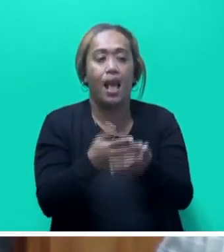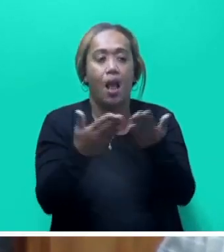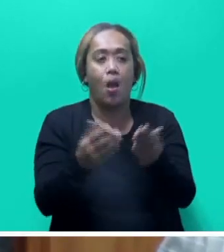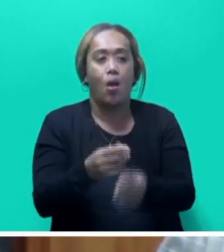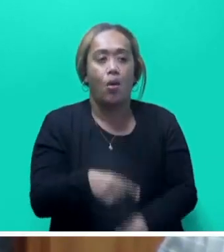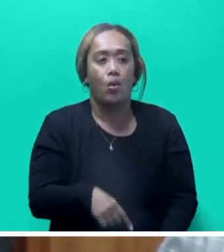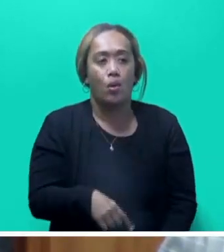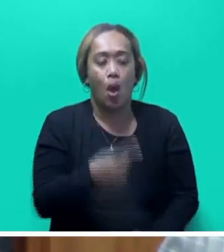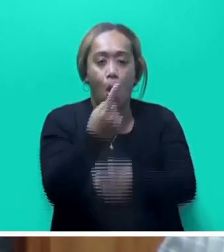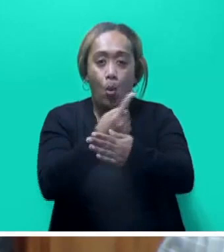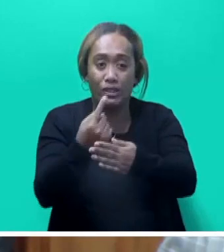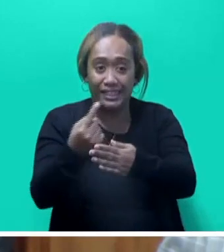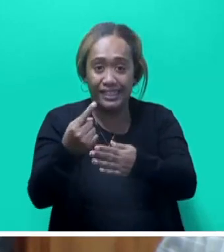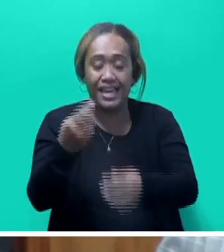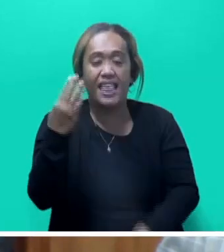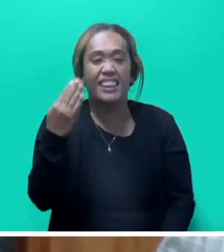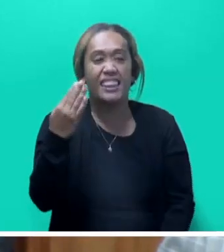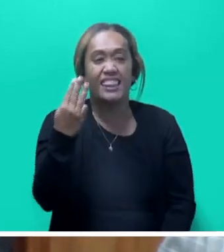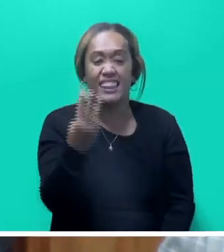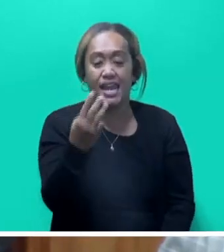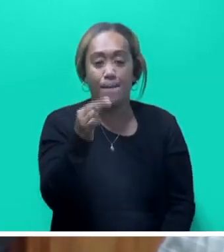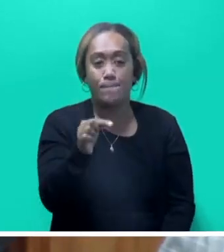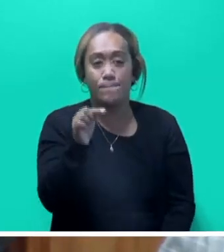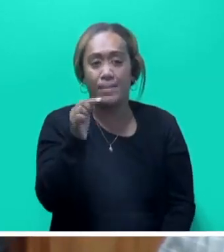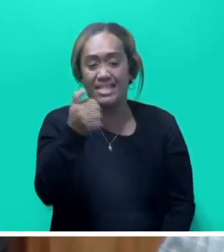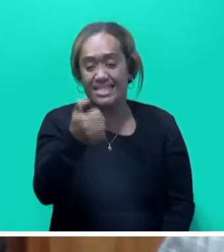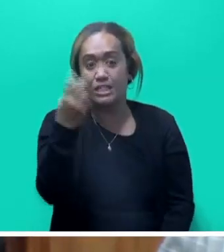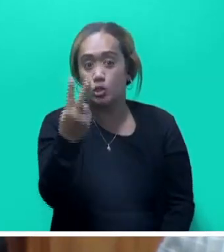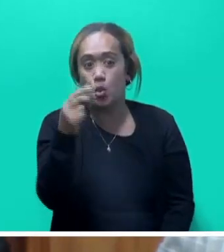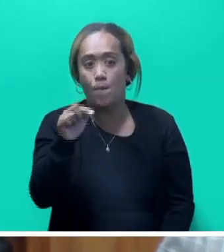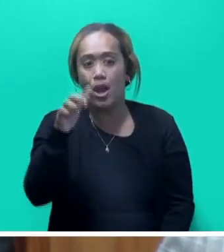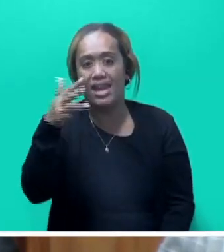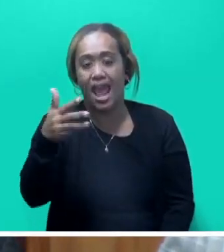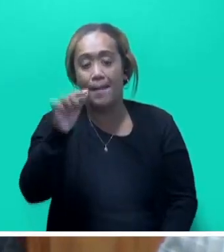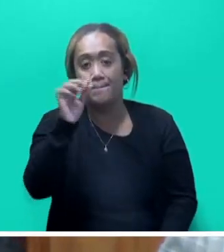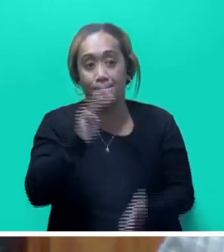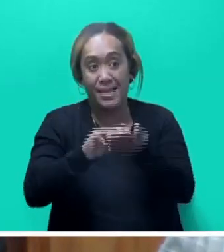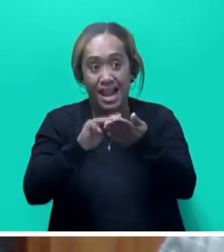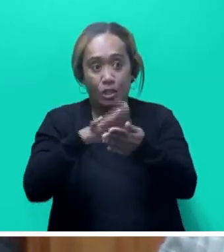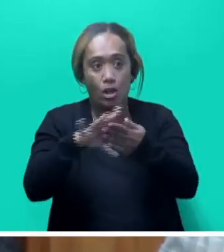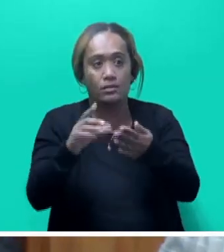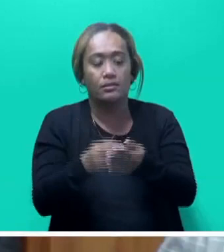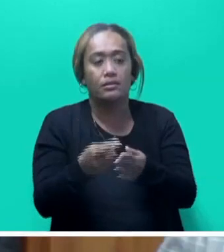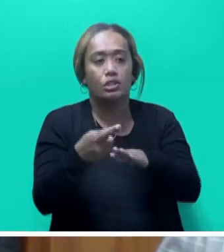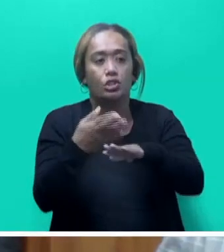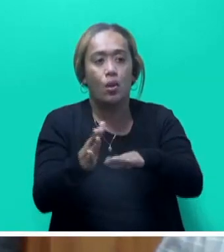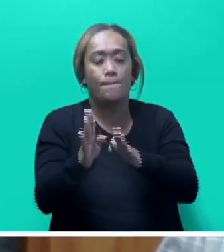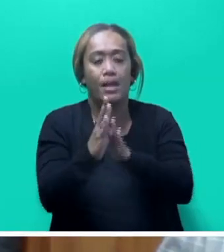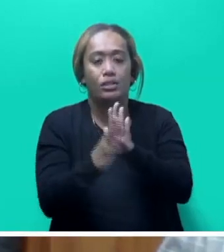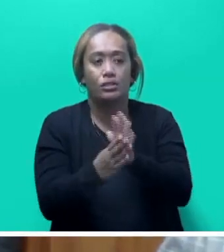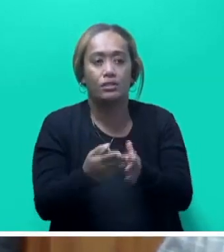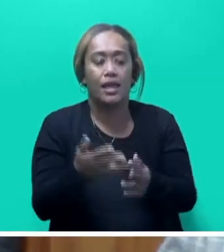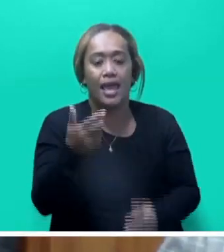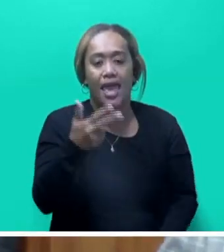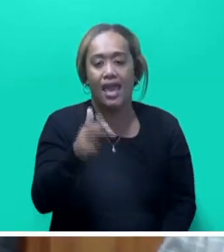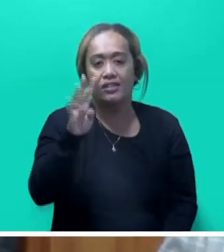However, only 362.9 million was approved. The approved sum reduced the maintenance and renewals budget by 84